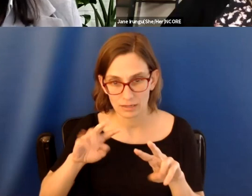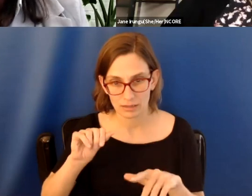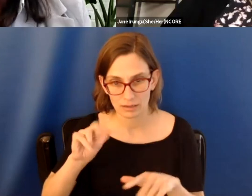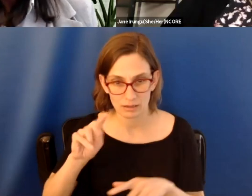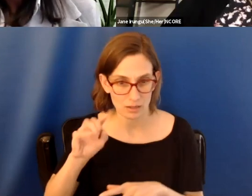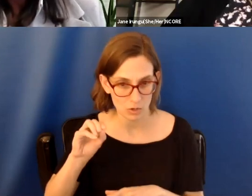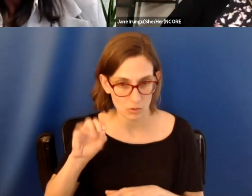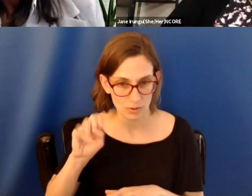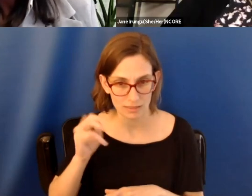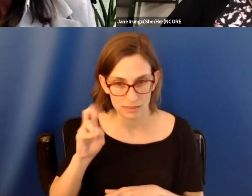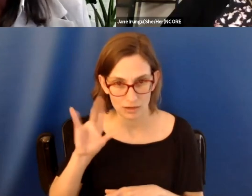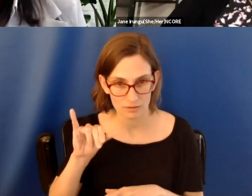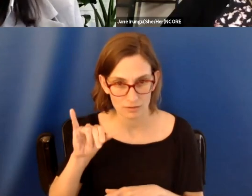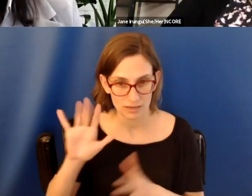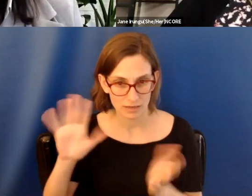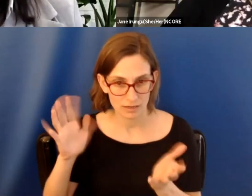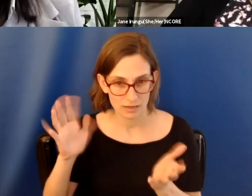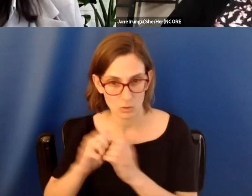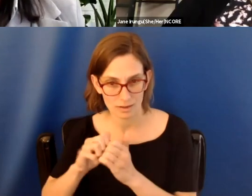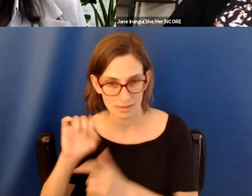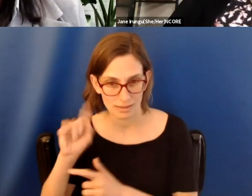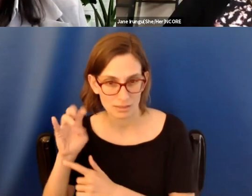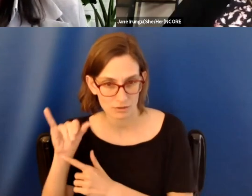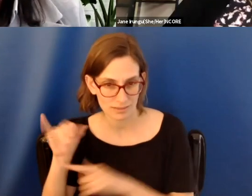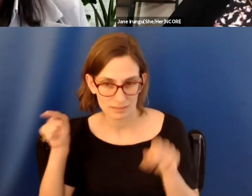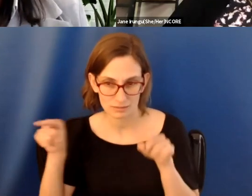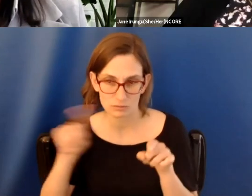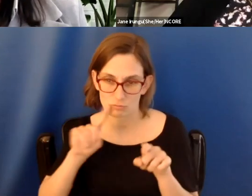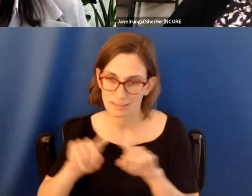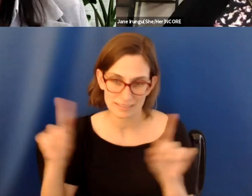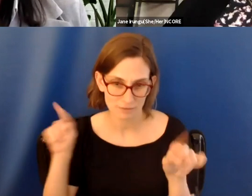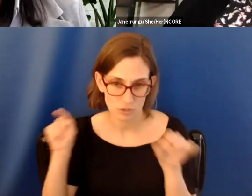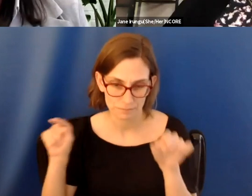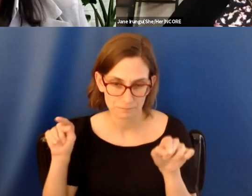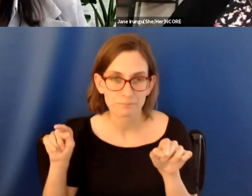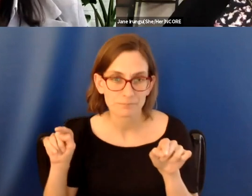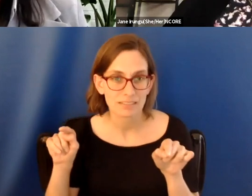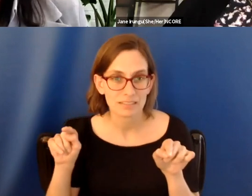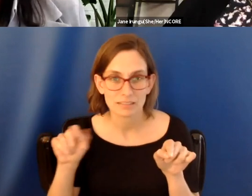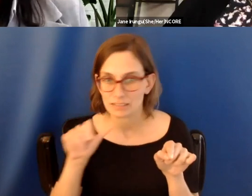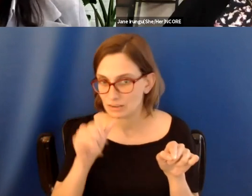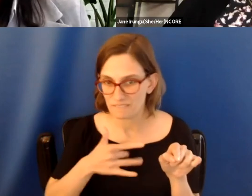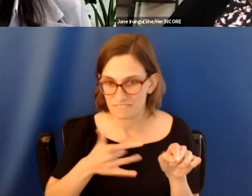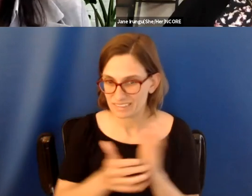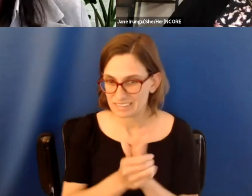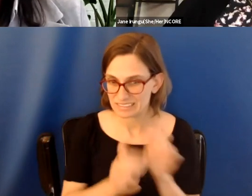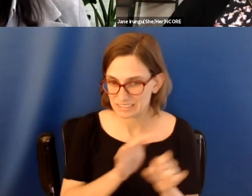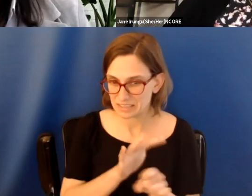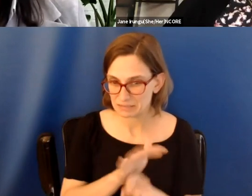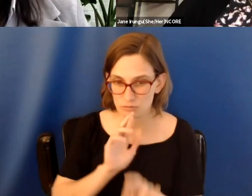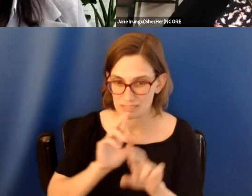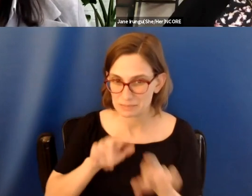autoethnography compared to ethnography, we're really talking about different things, right? So I, I don't really feel skilled enough to respond to